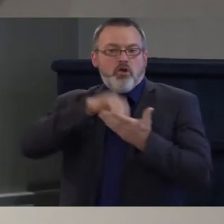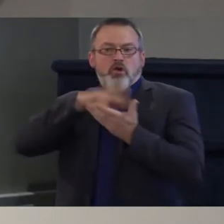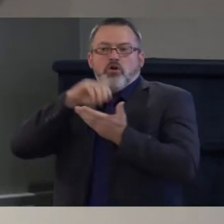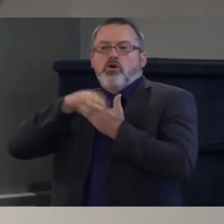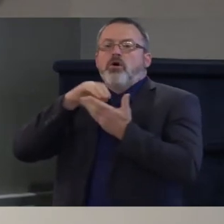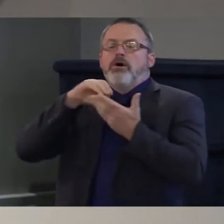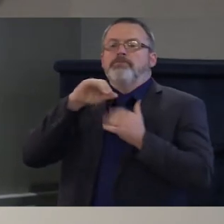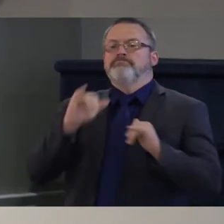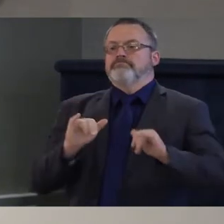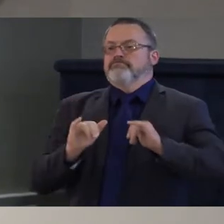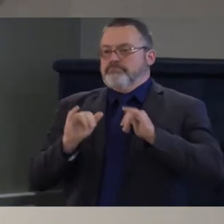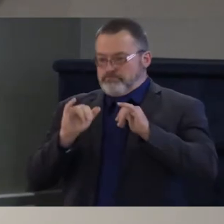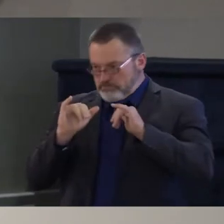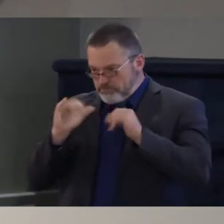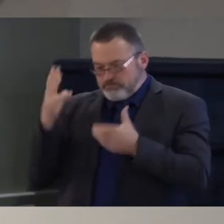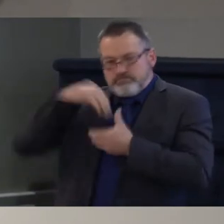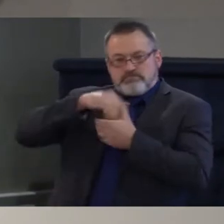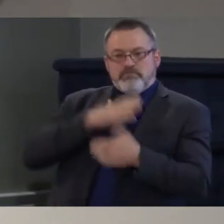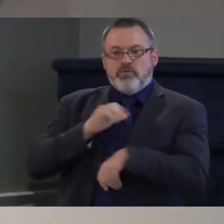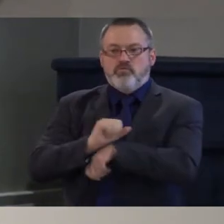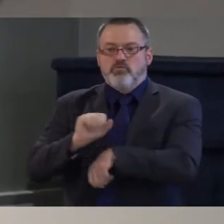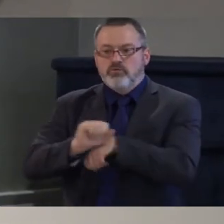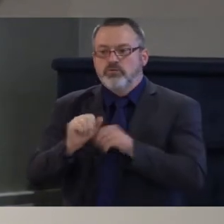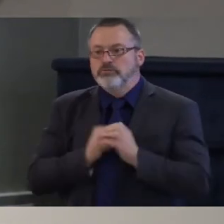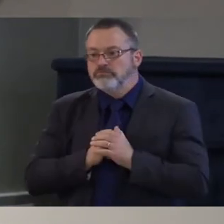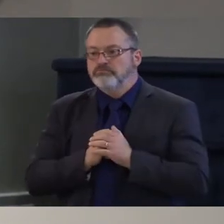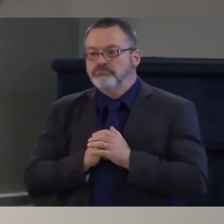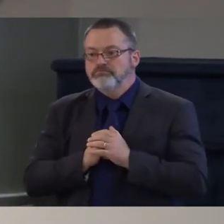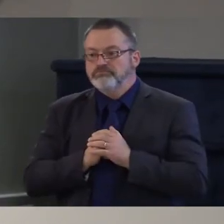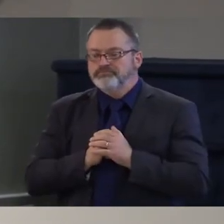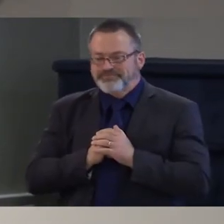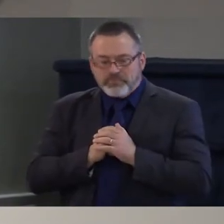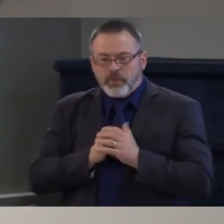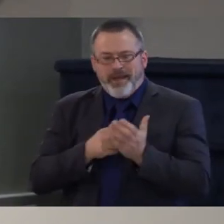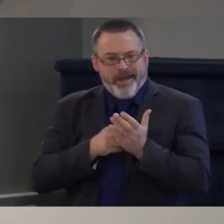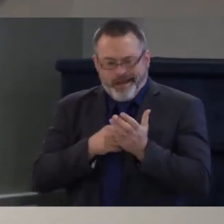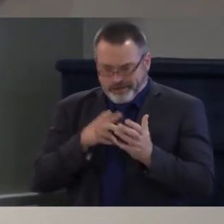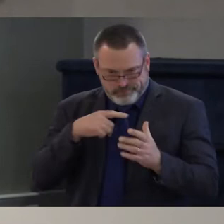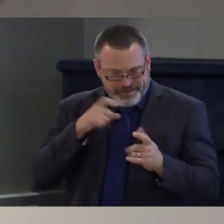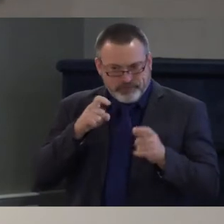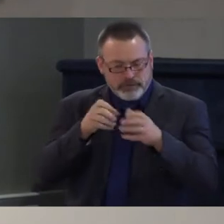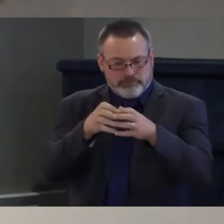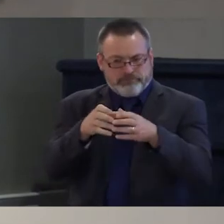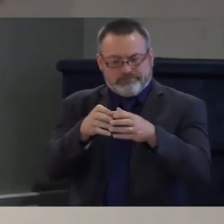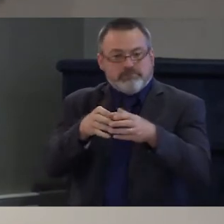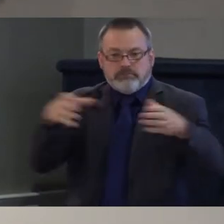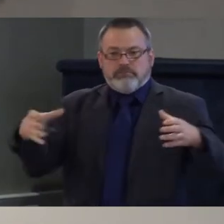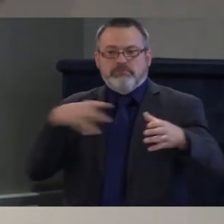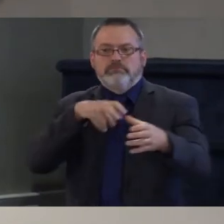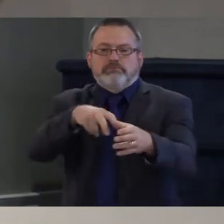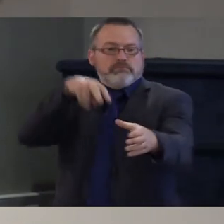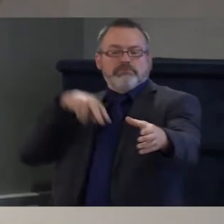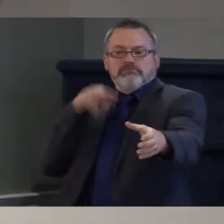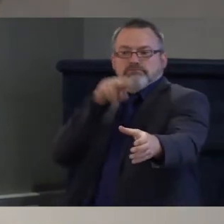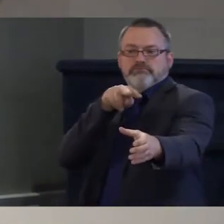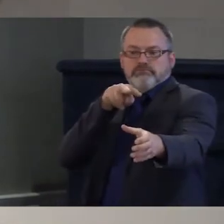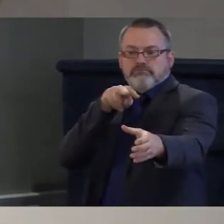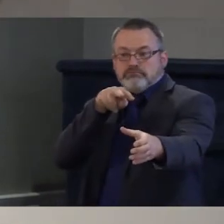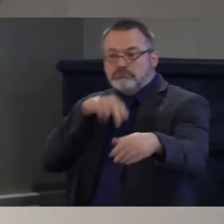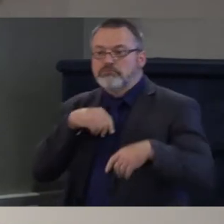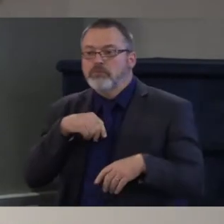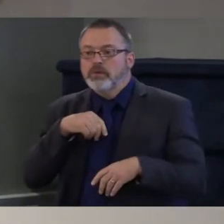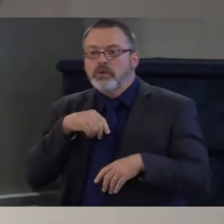but to zoom out the context that I think it fits within is what are our national priorities